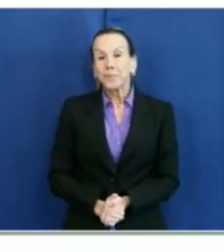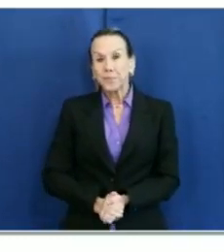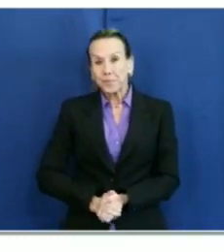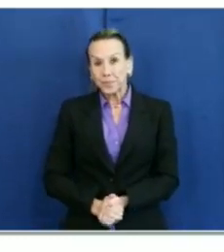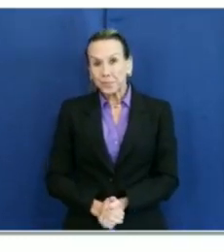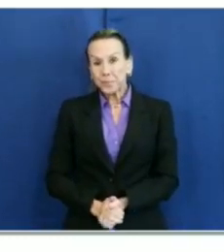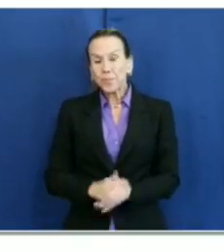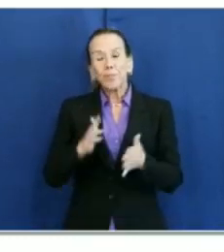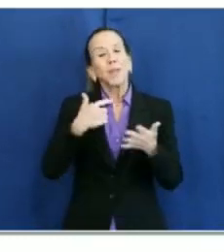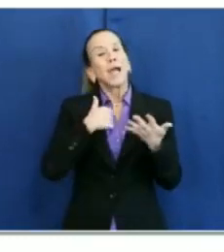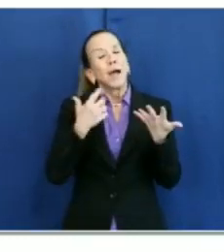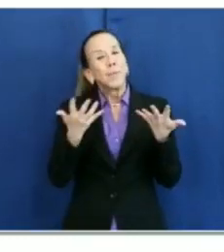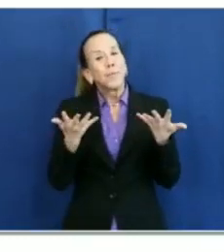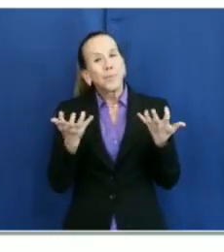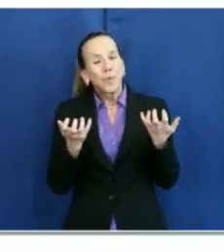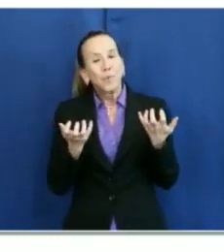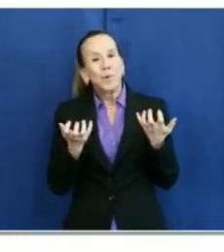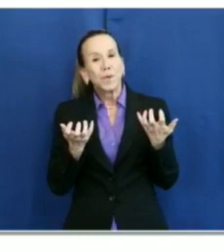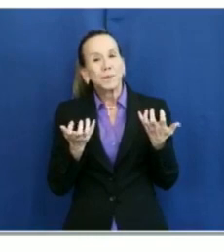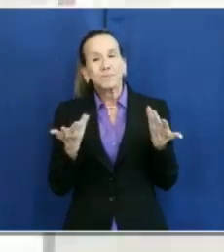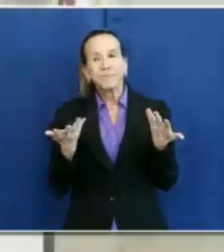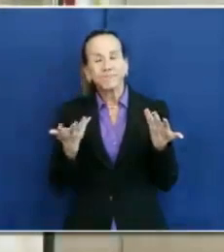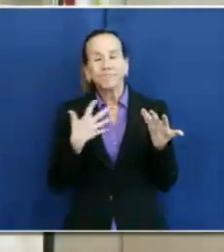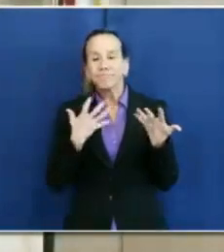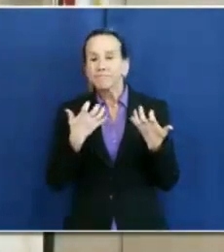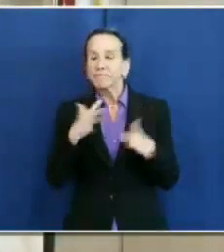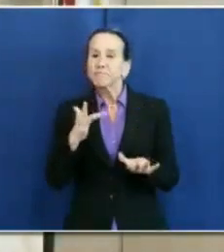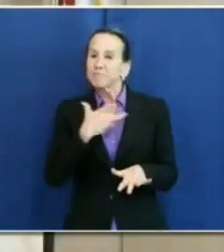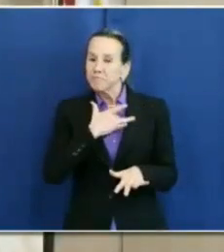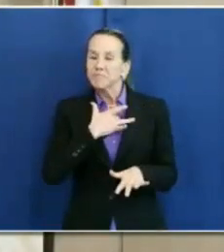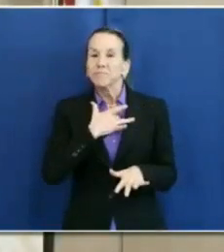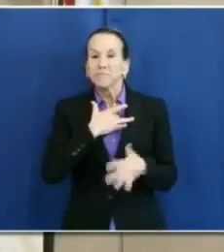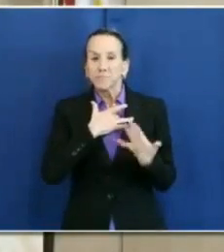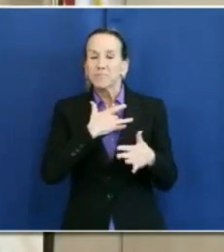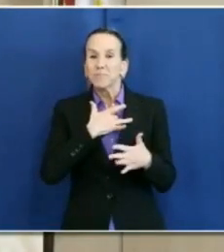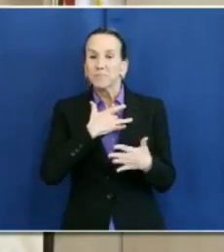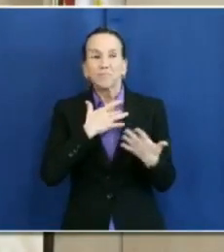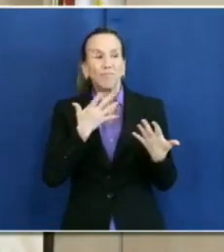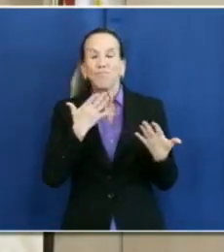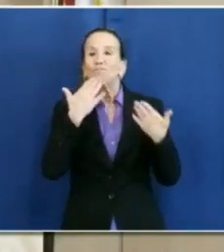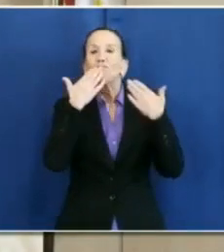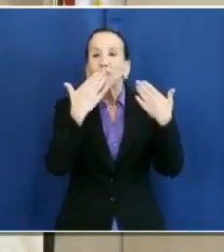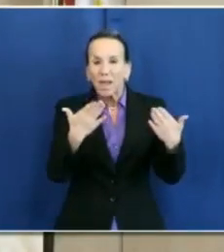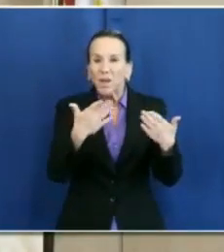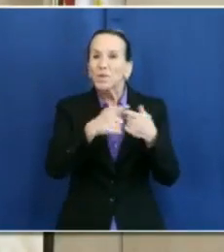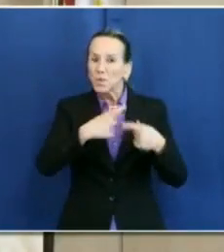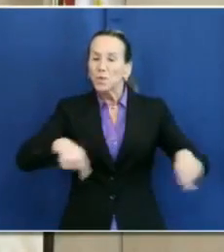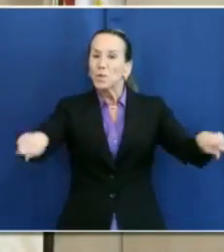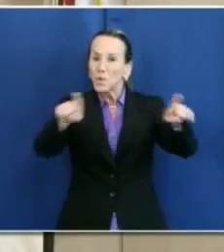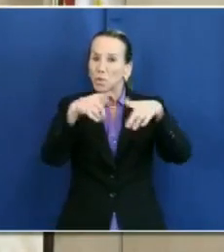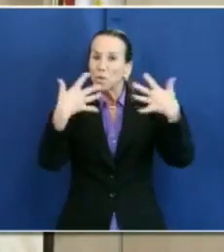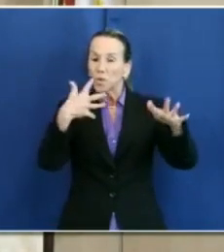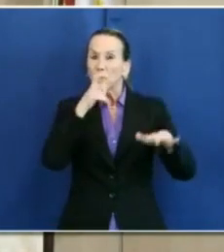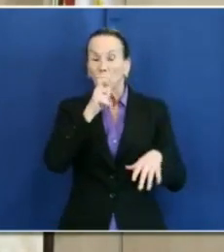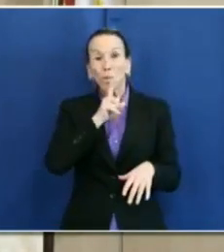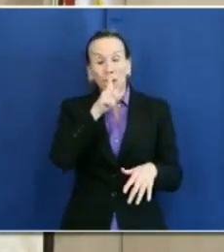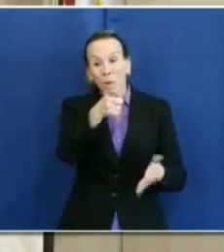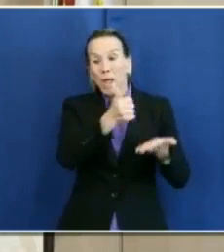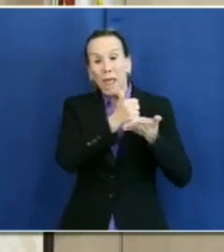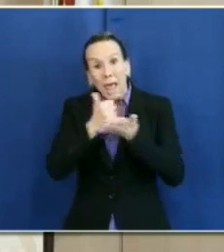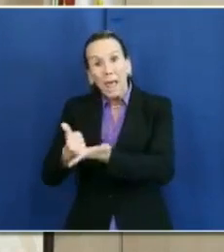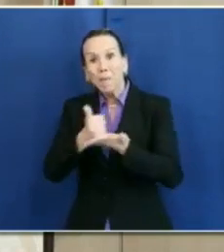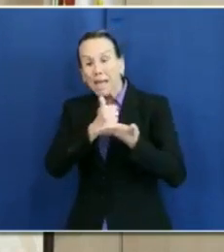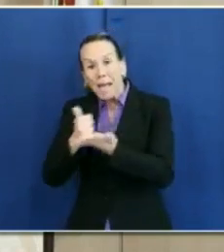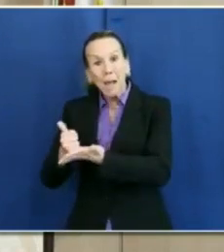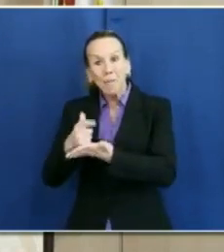I would just like to extend a heartfelt thank you to everyone who has contributed to